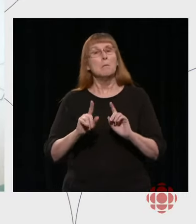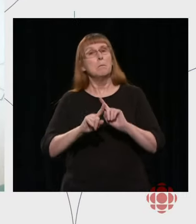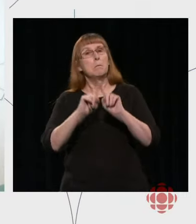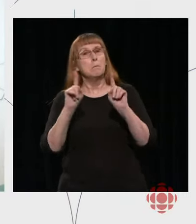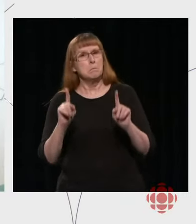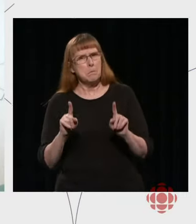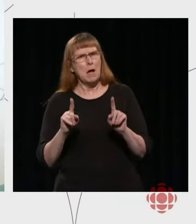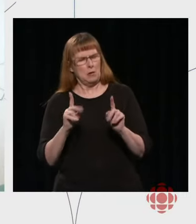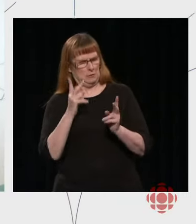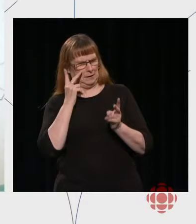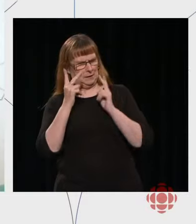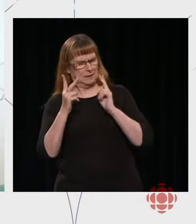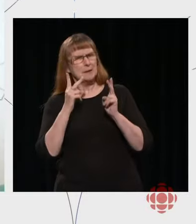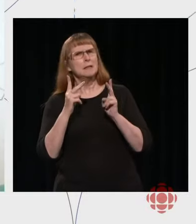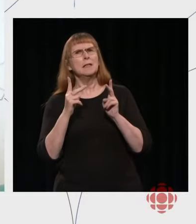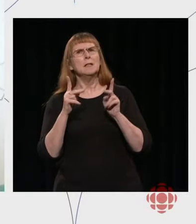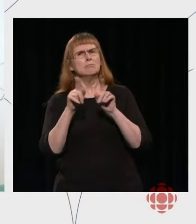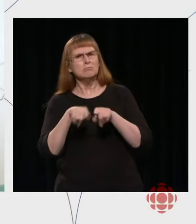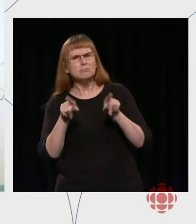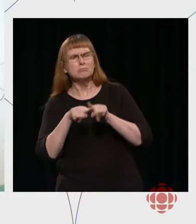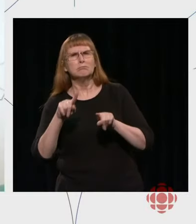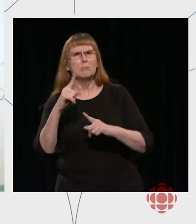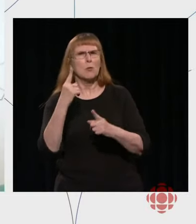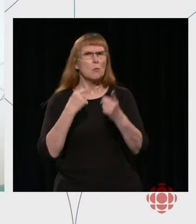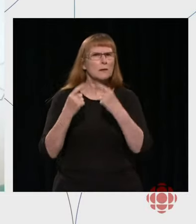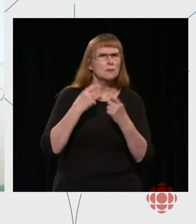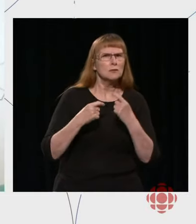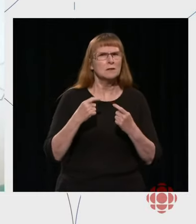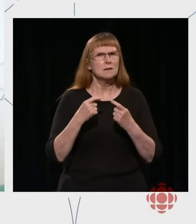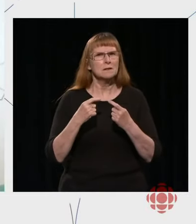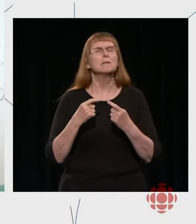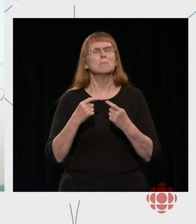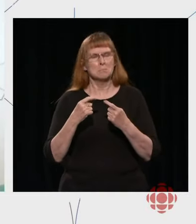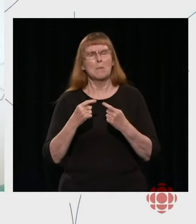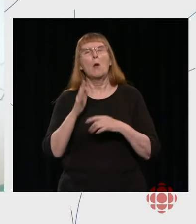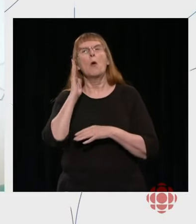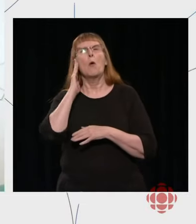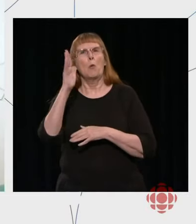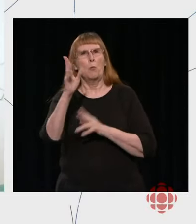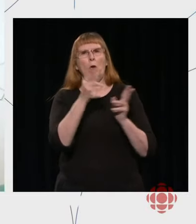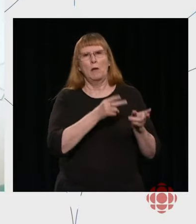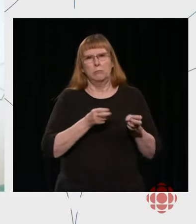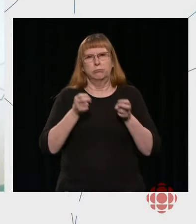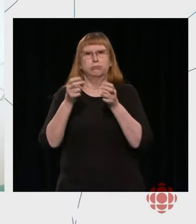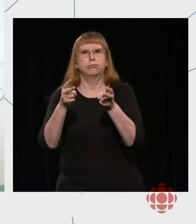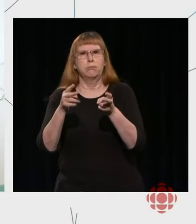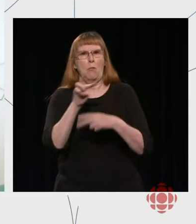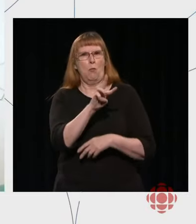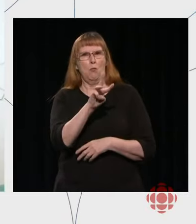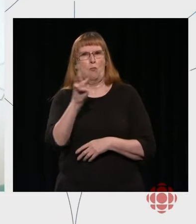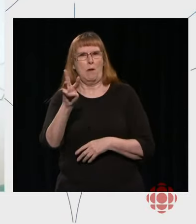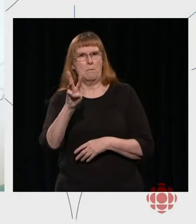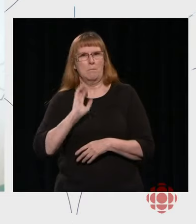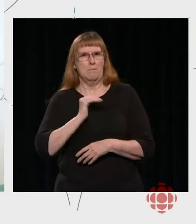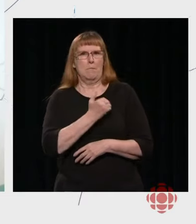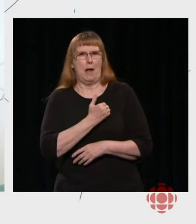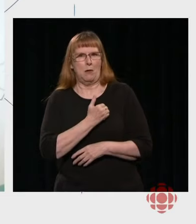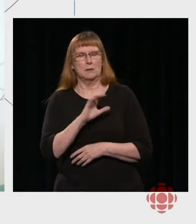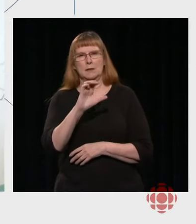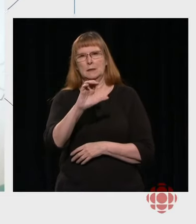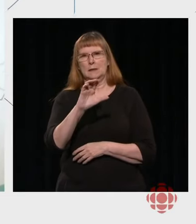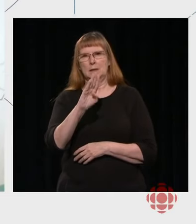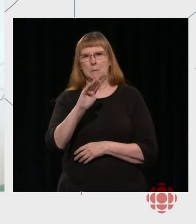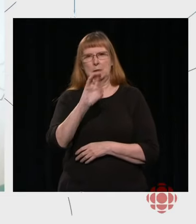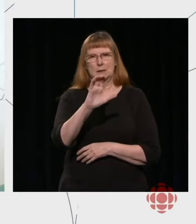the more frequent questions and answers will be posted on the institutional website belonging to CBC Radio